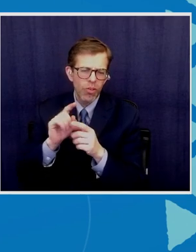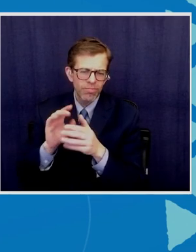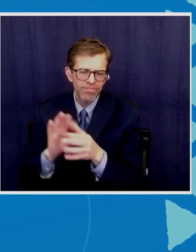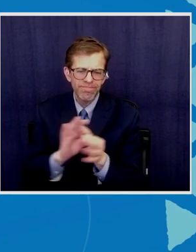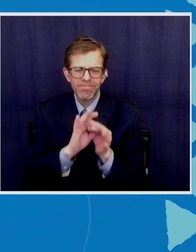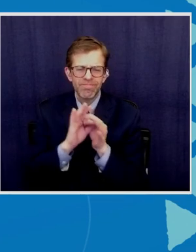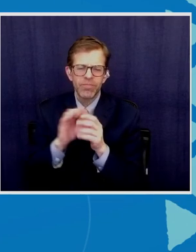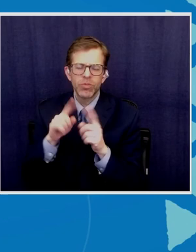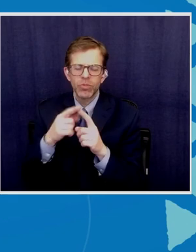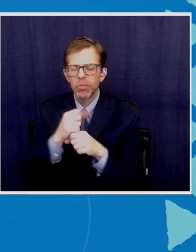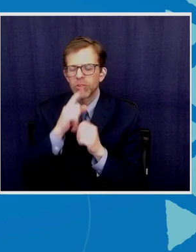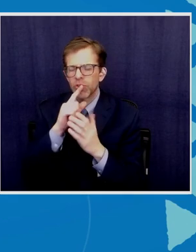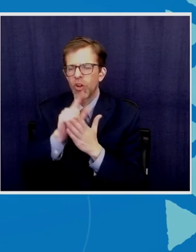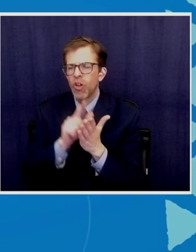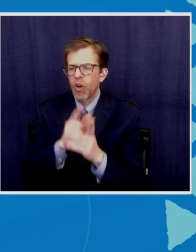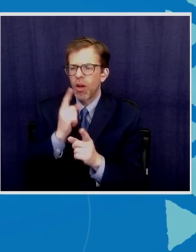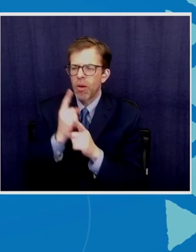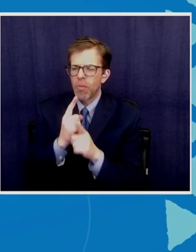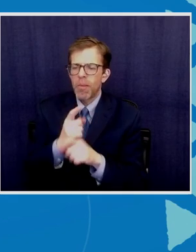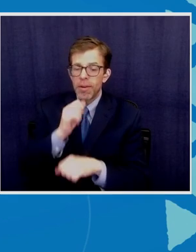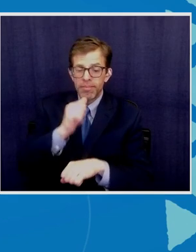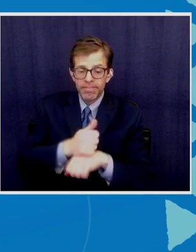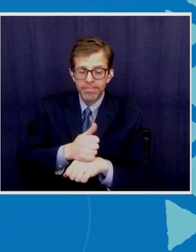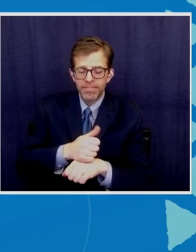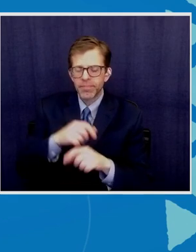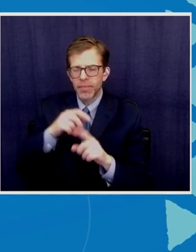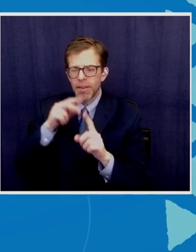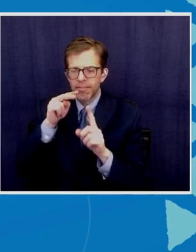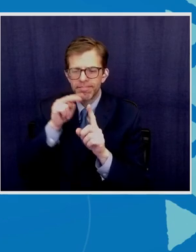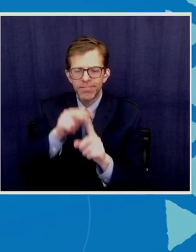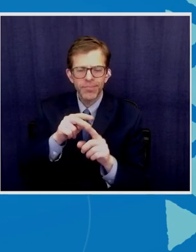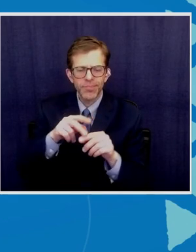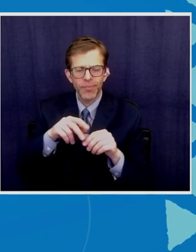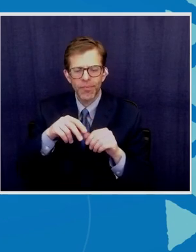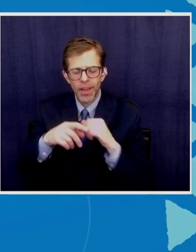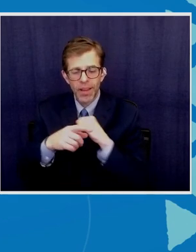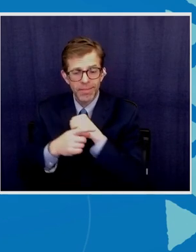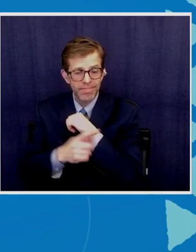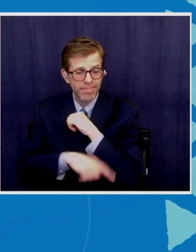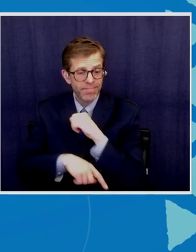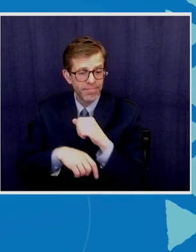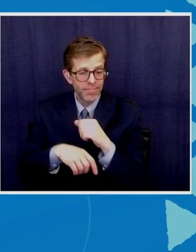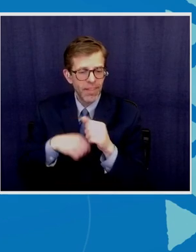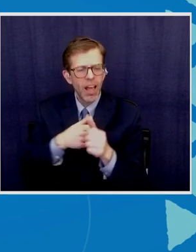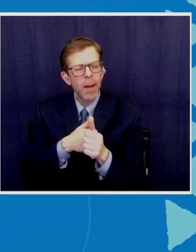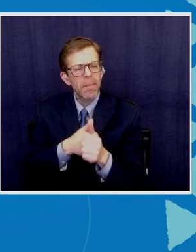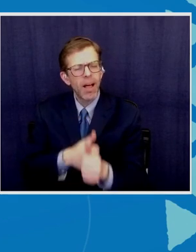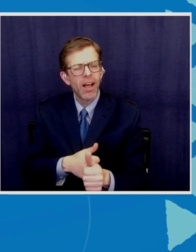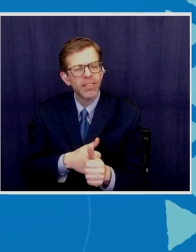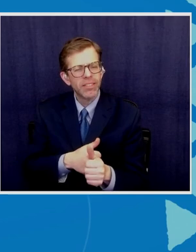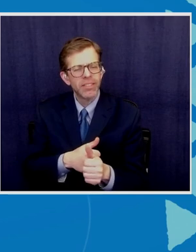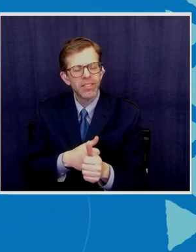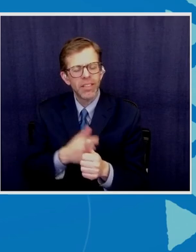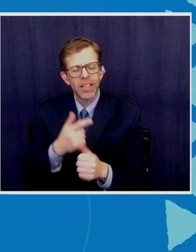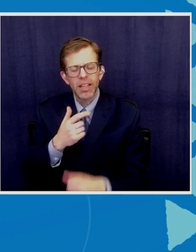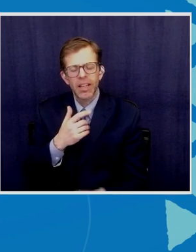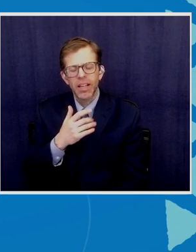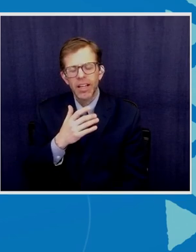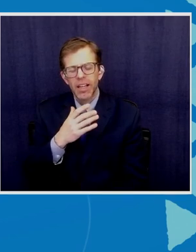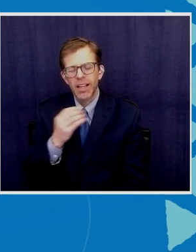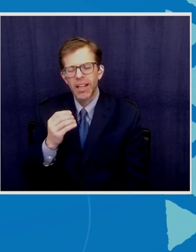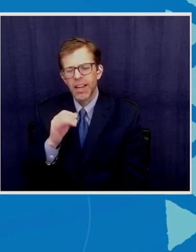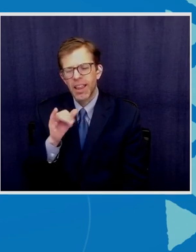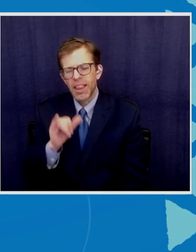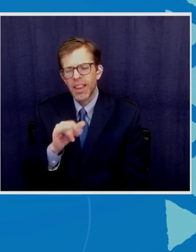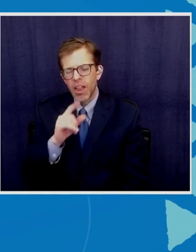laws are properly enforced and complied. And I really see that they really it's really a